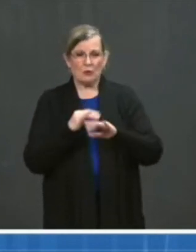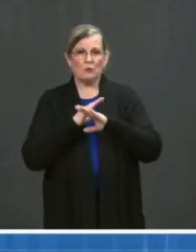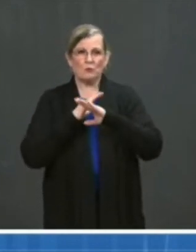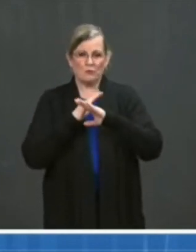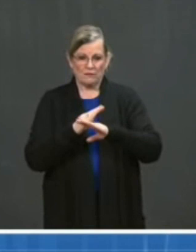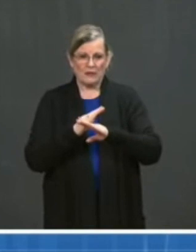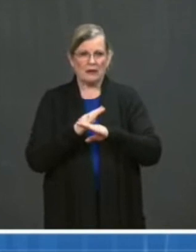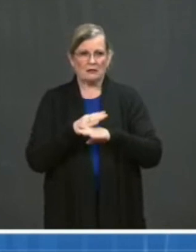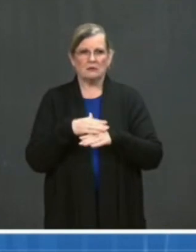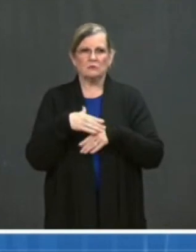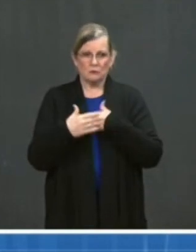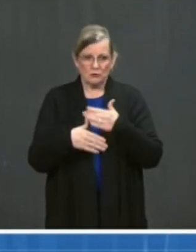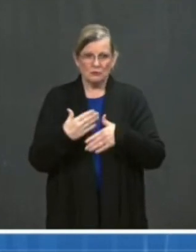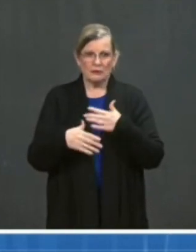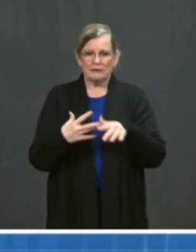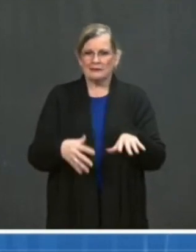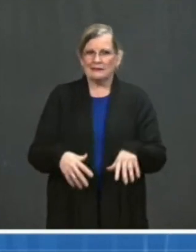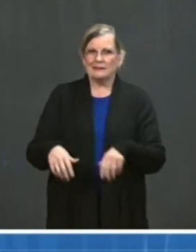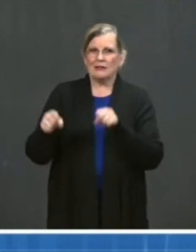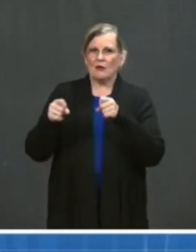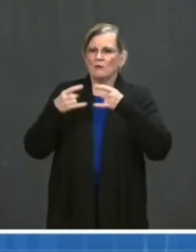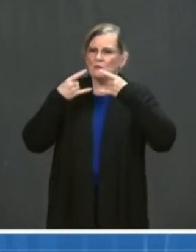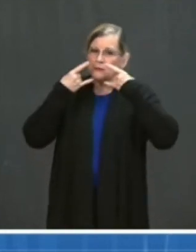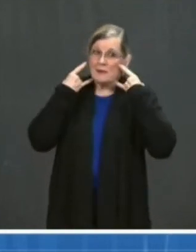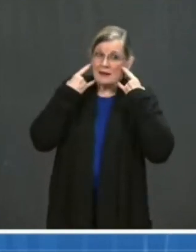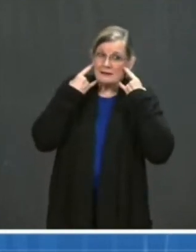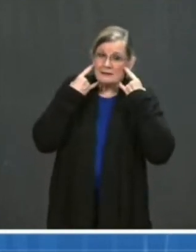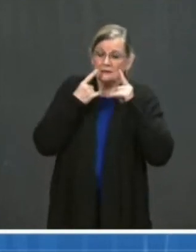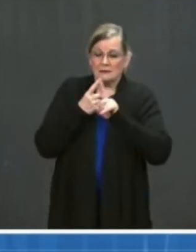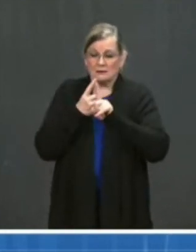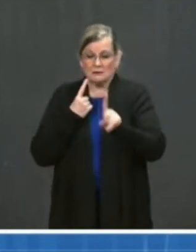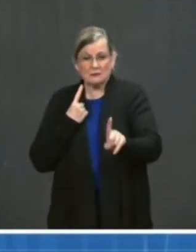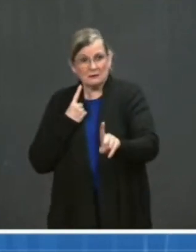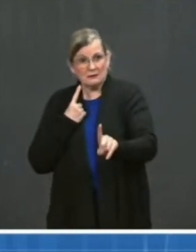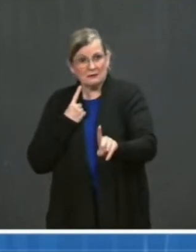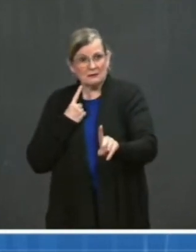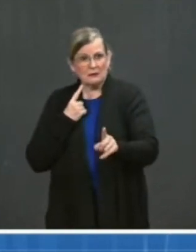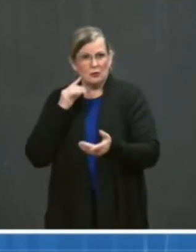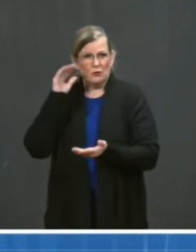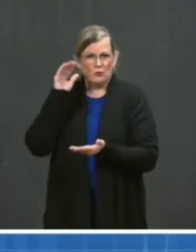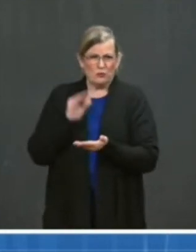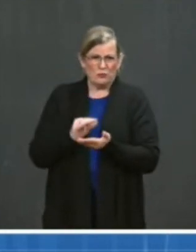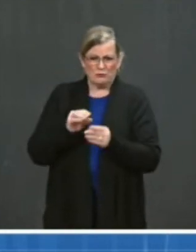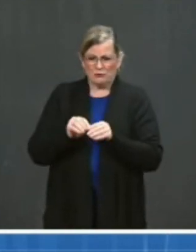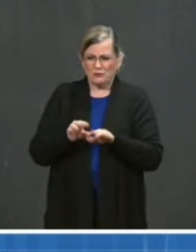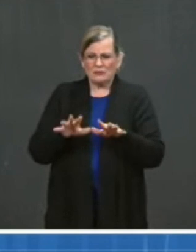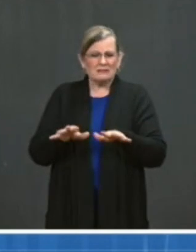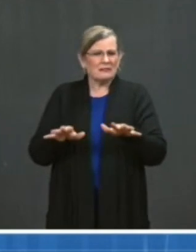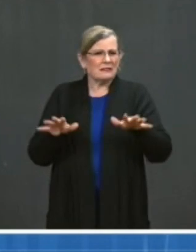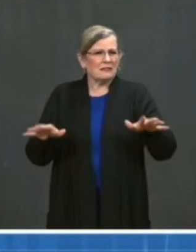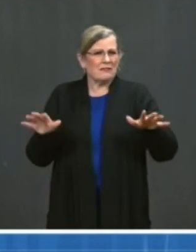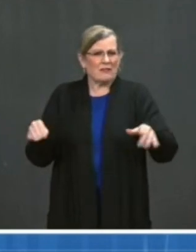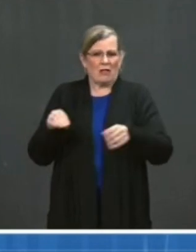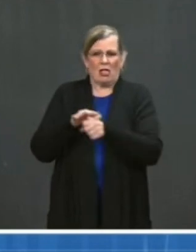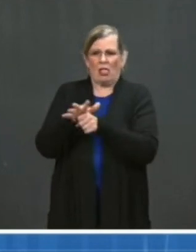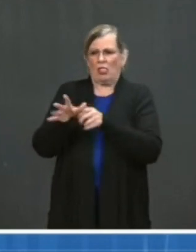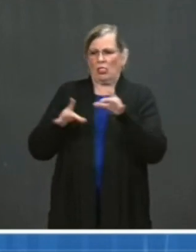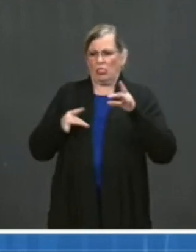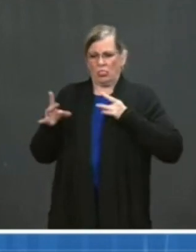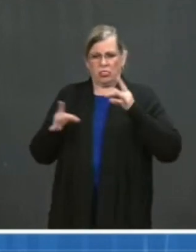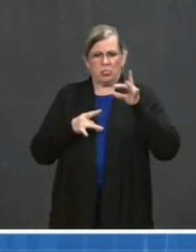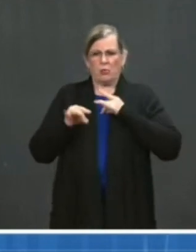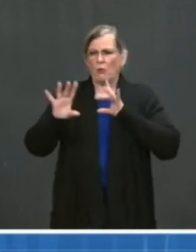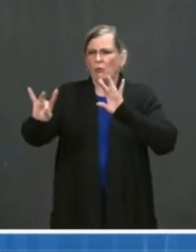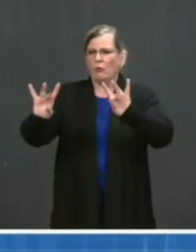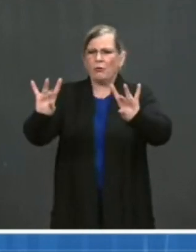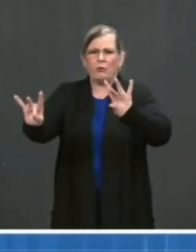guidance on ways to reduce the spread of COVID-19. Wear a mask, physically distant, avoid crowds and